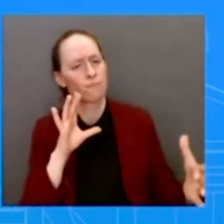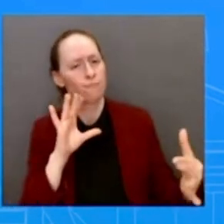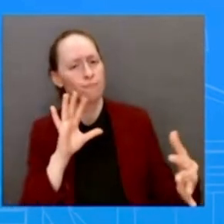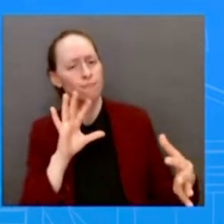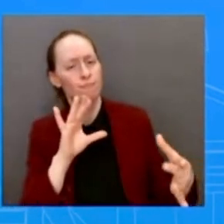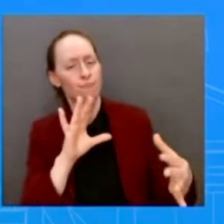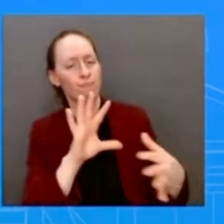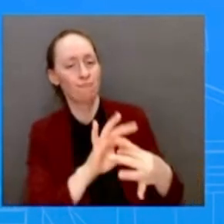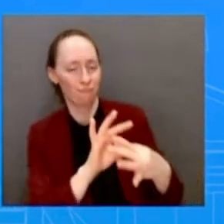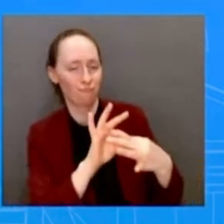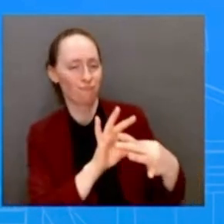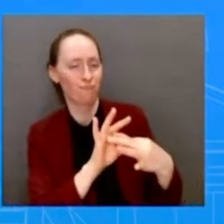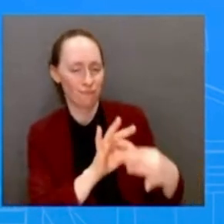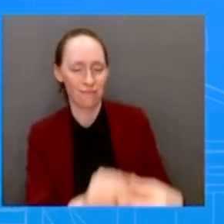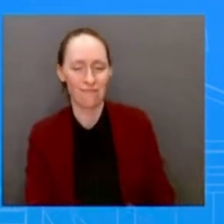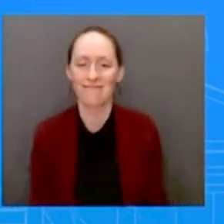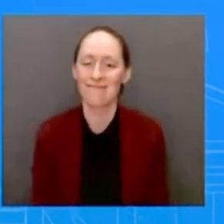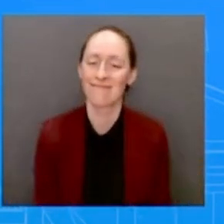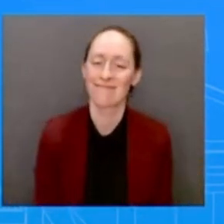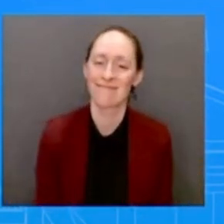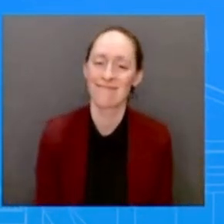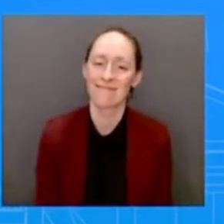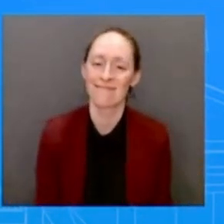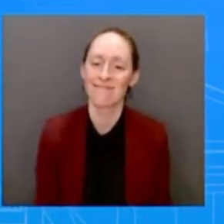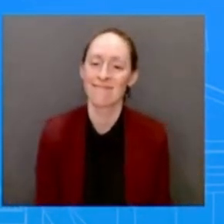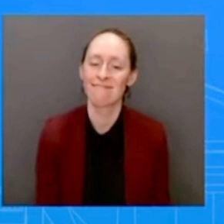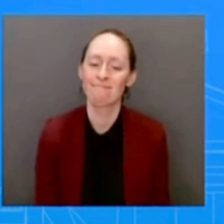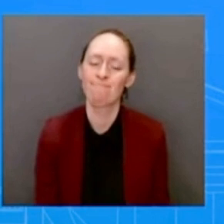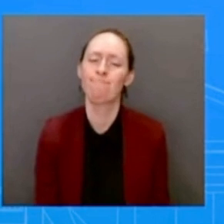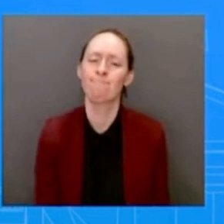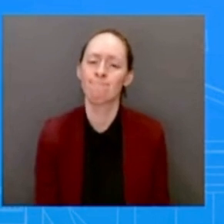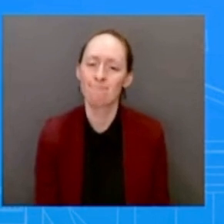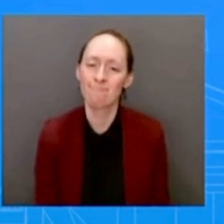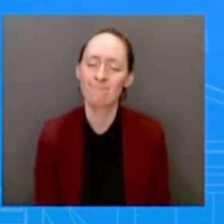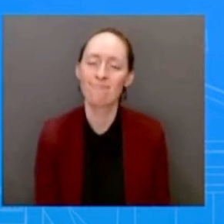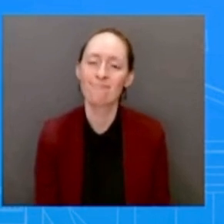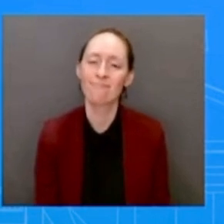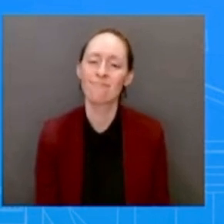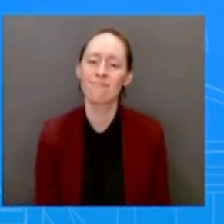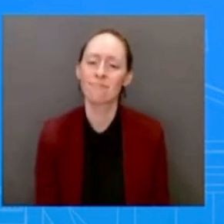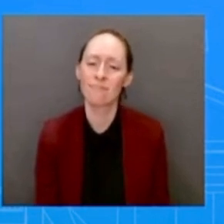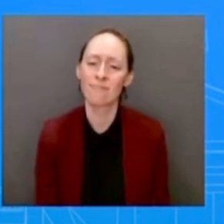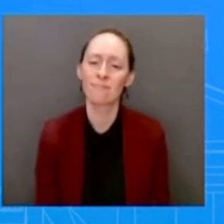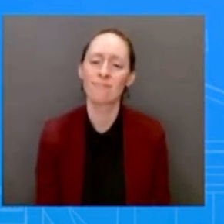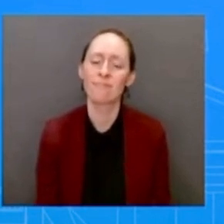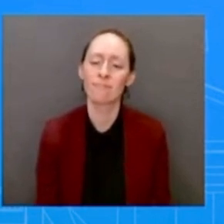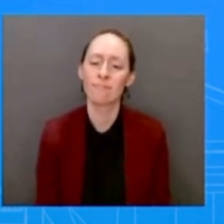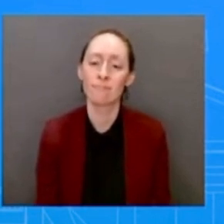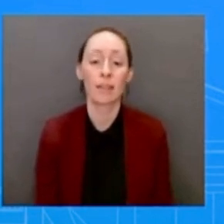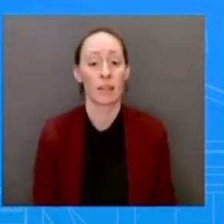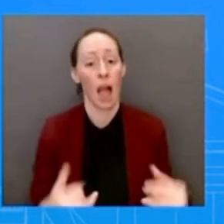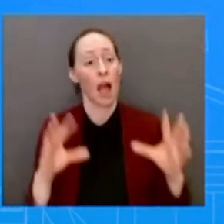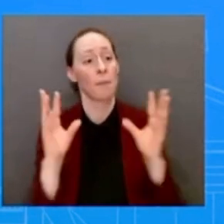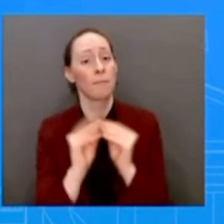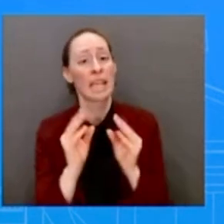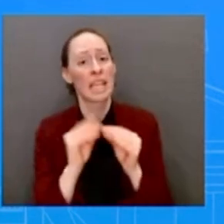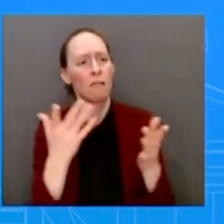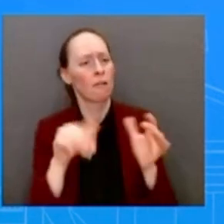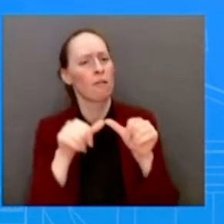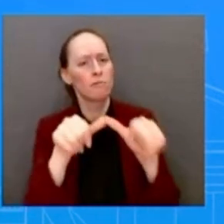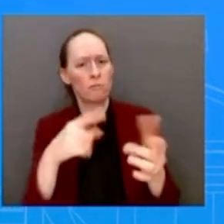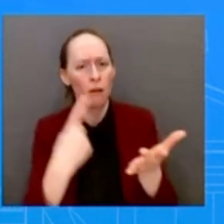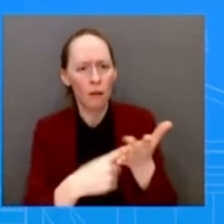what we're seeing, how we see this meeting is a bilateral cooperation to talk about a range of issues, global security,